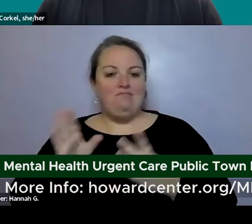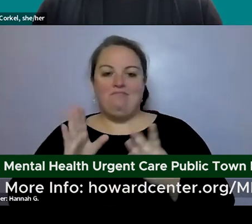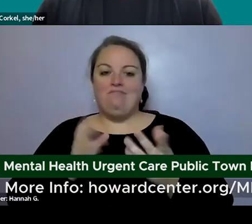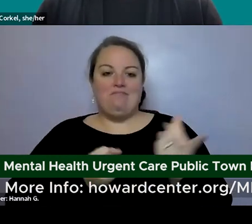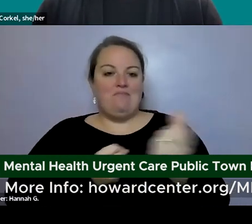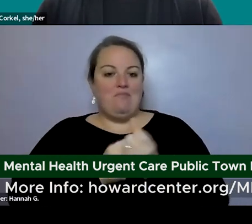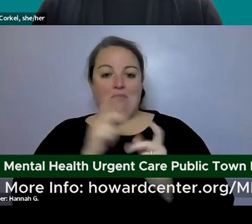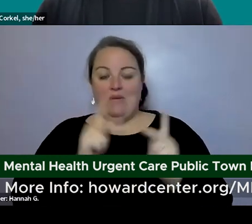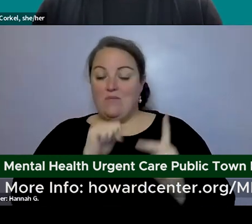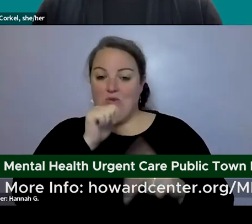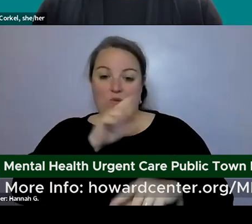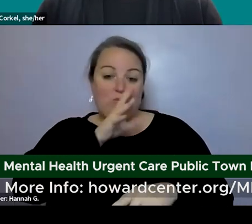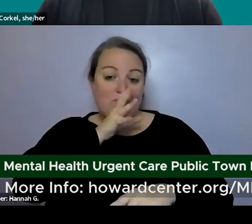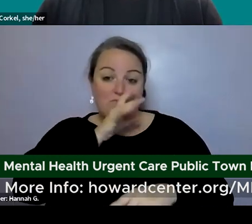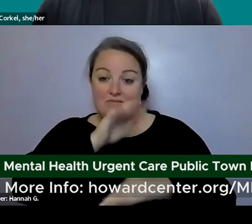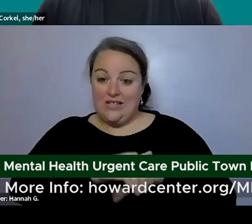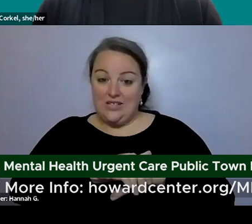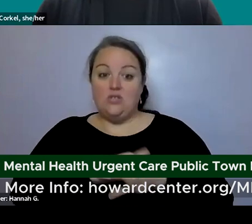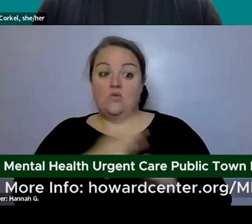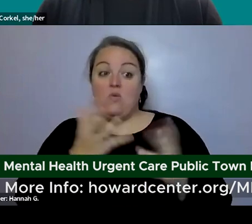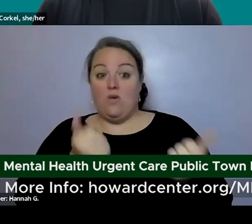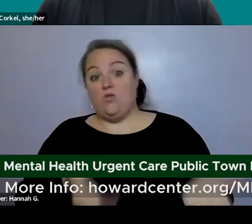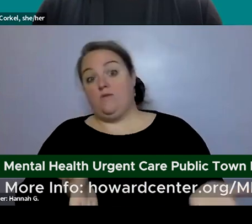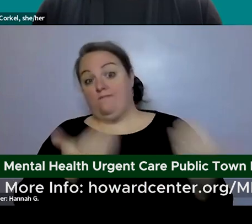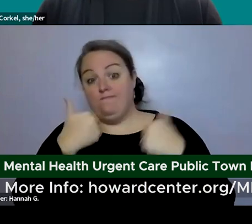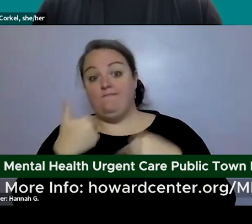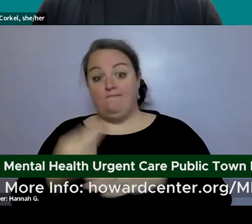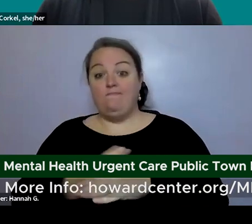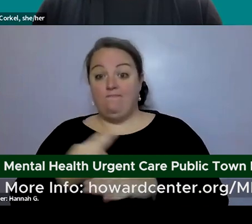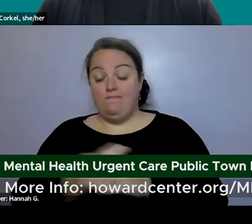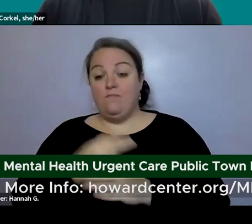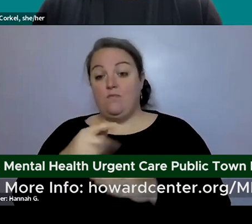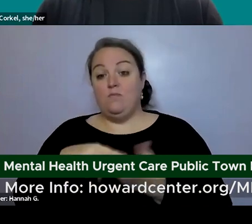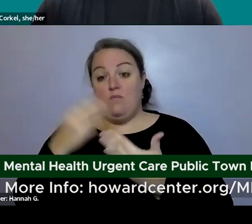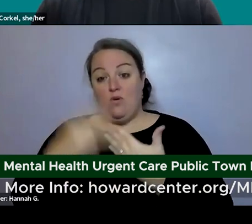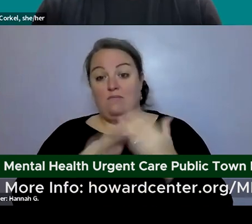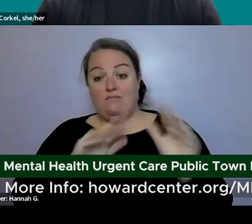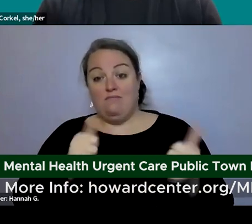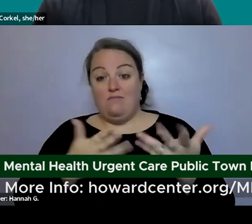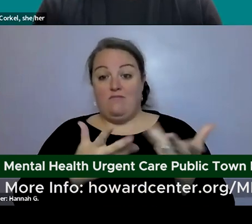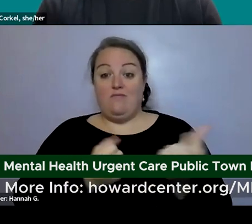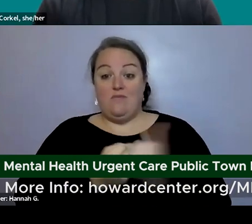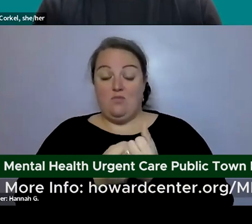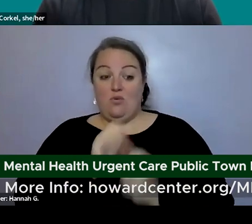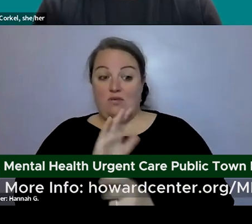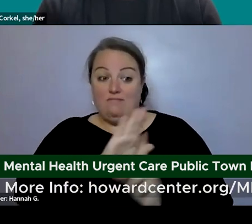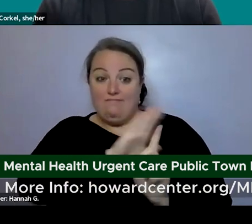not speak english and we really want them to come to this program and we will provide support in their language